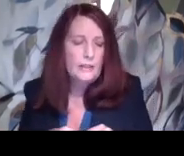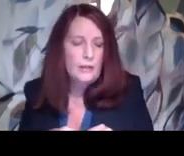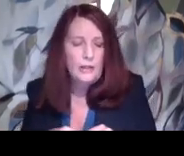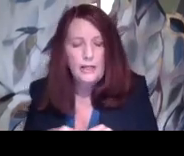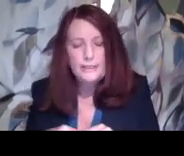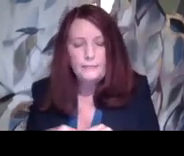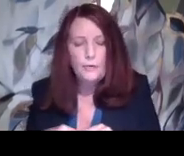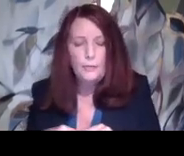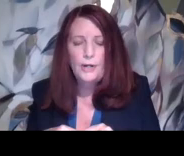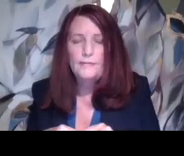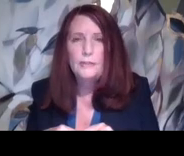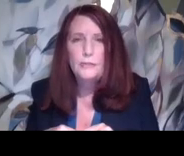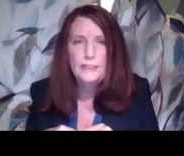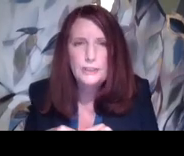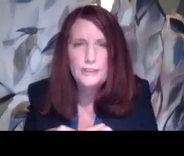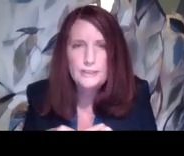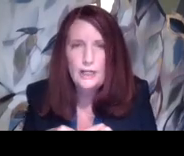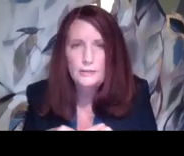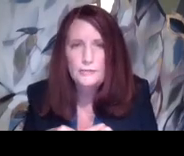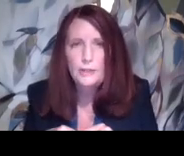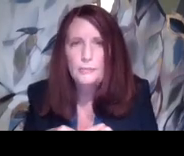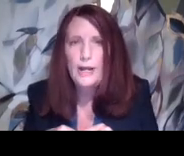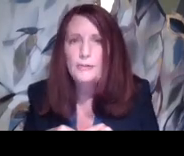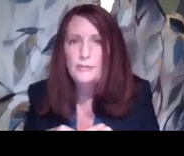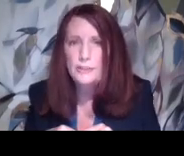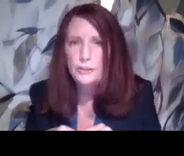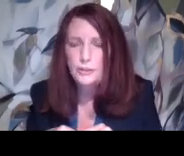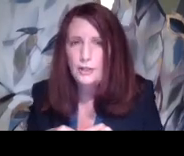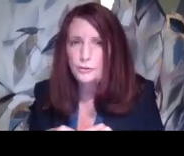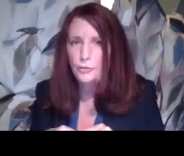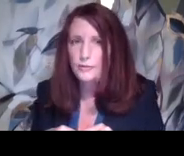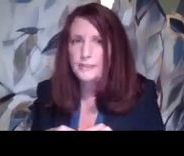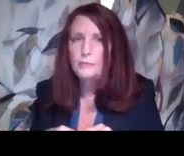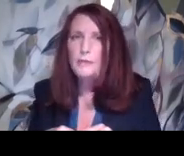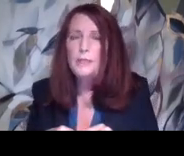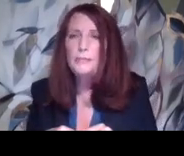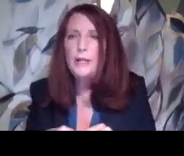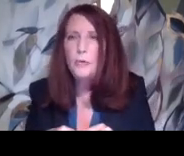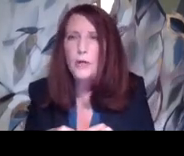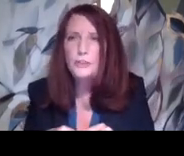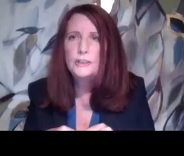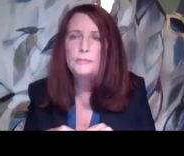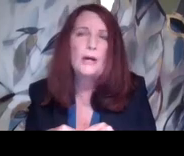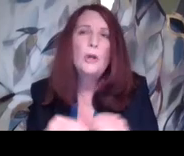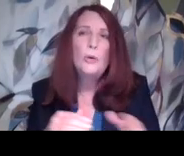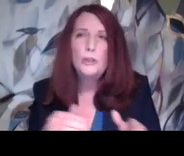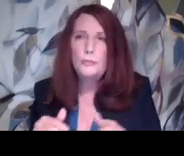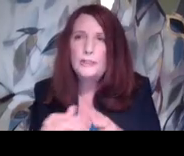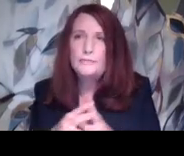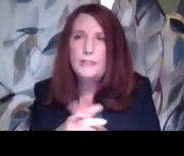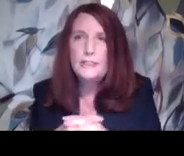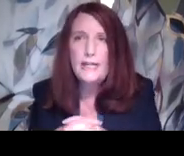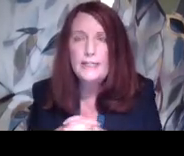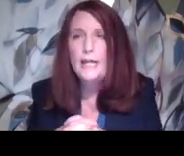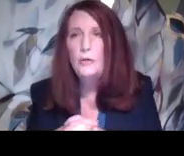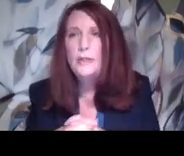and except for private religious, uh, some private religious, uh, schools. And if people have questions about which